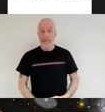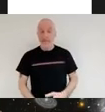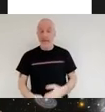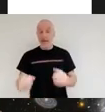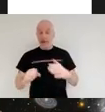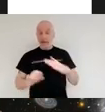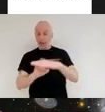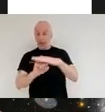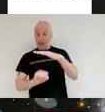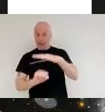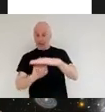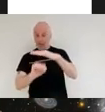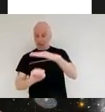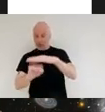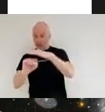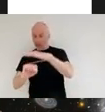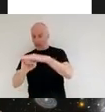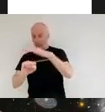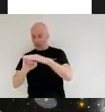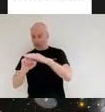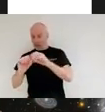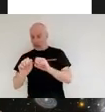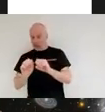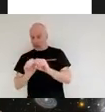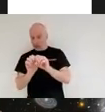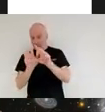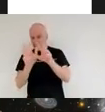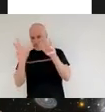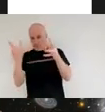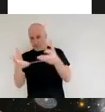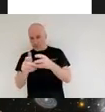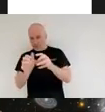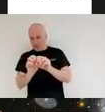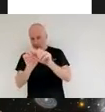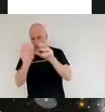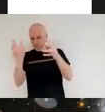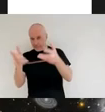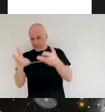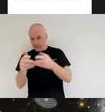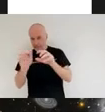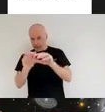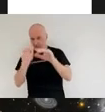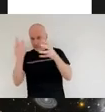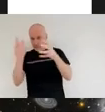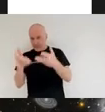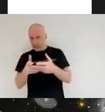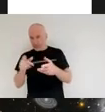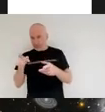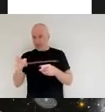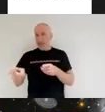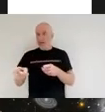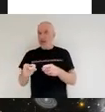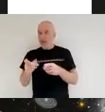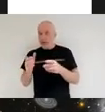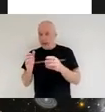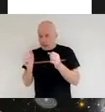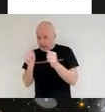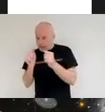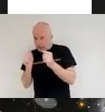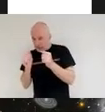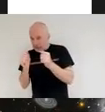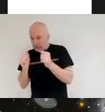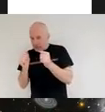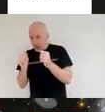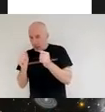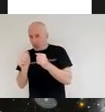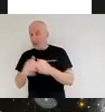the miri instrument cooling it down so that it's able to see those incredibly faint thermal uh signatures if it